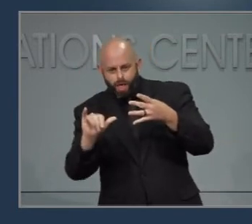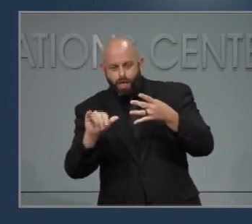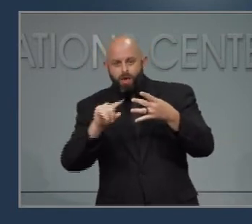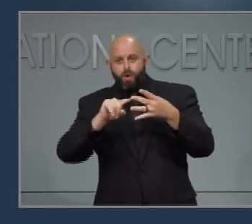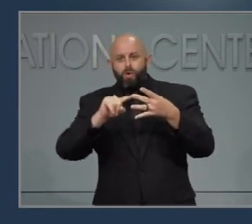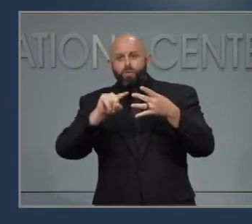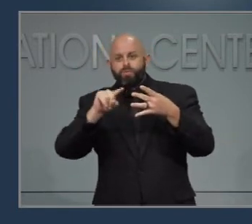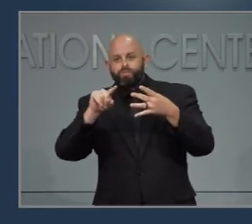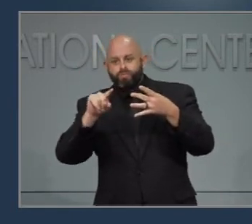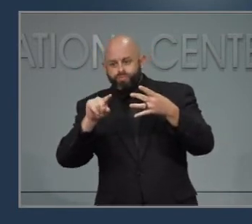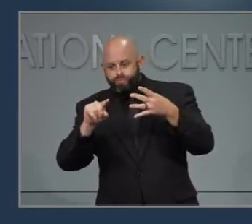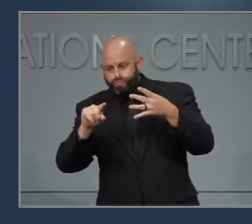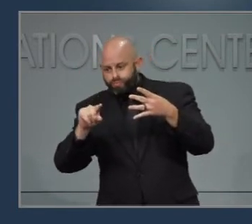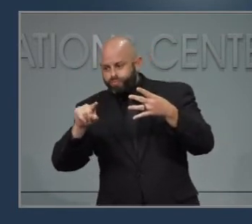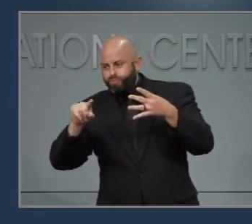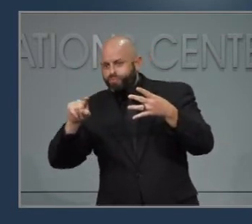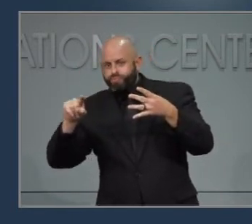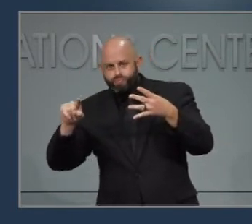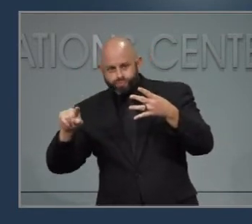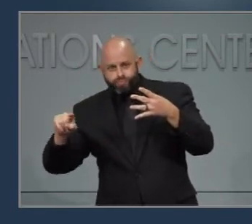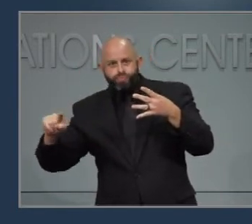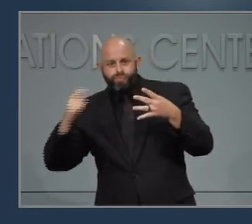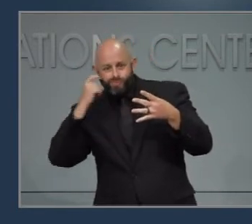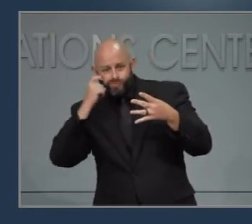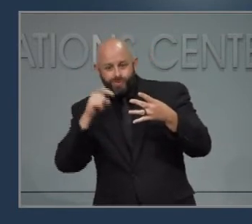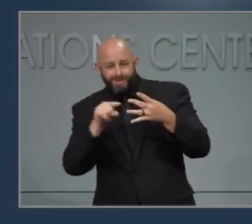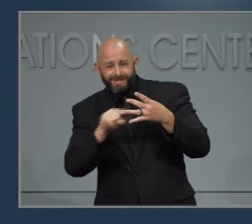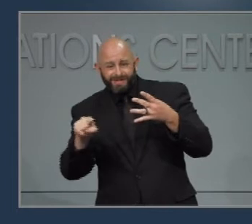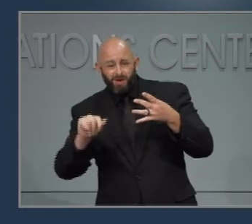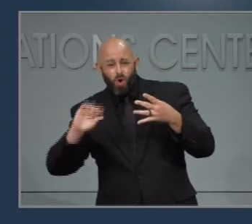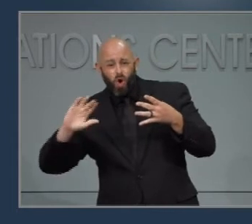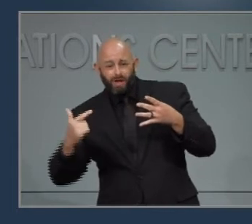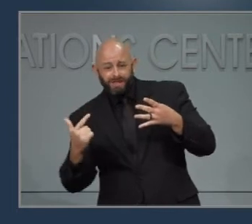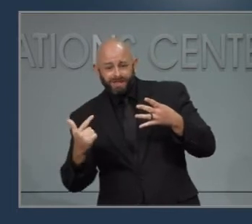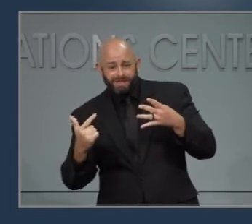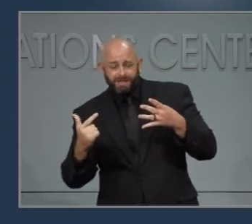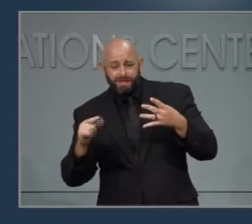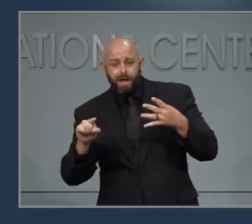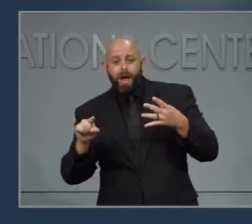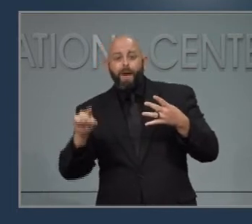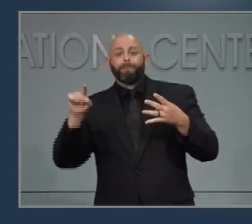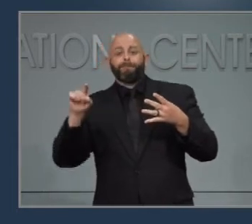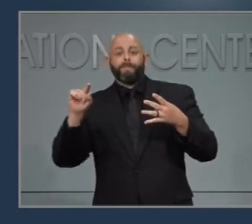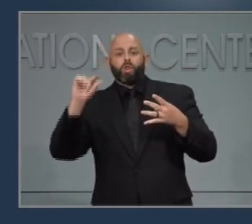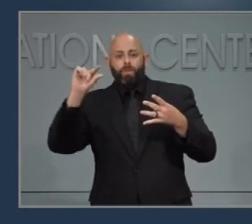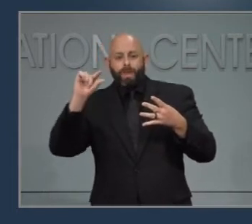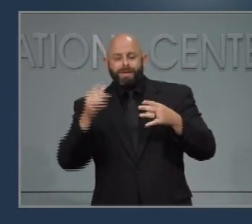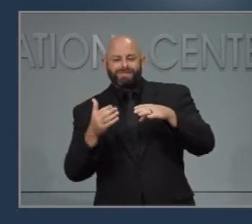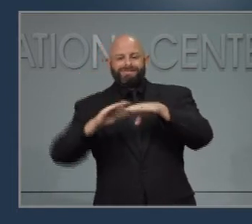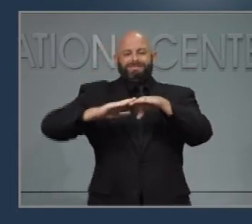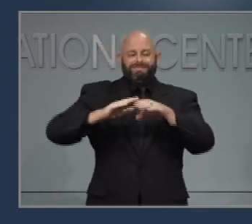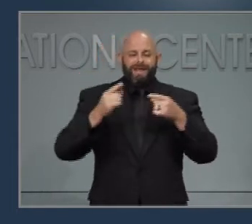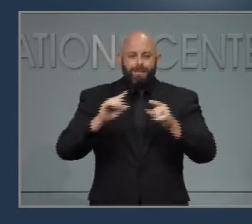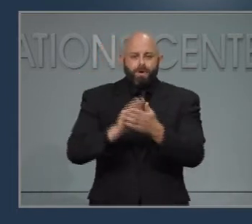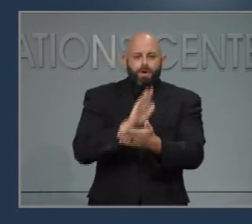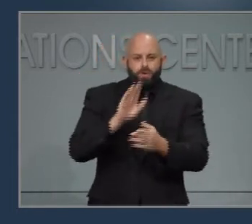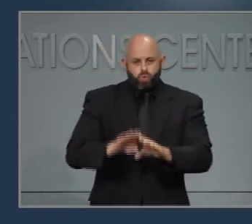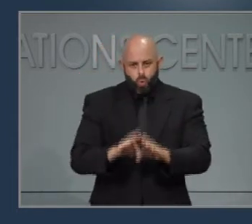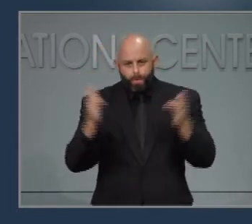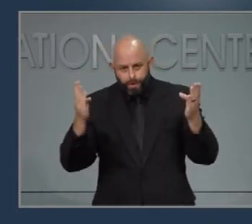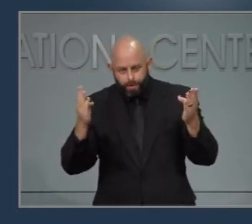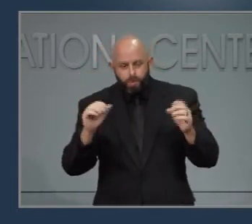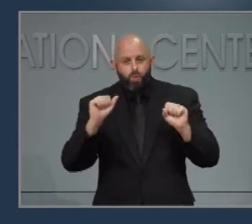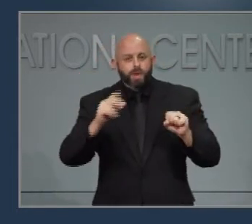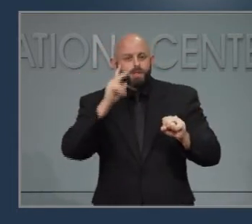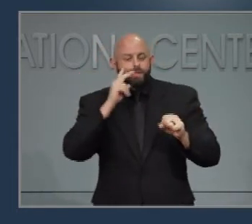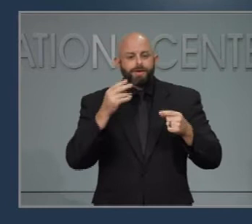Then the yellow line trended downward in mid-August. That line ticked up when the colleges reopened. You can then